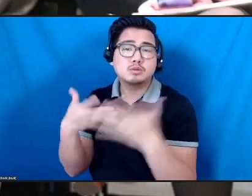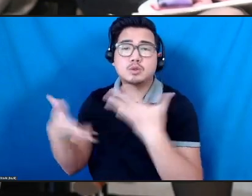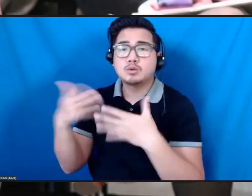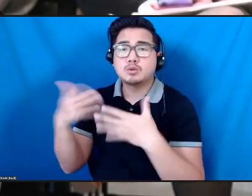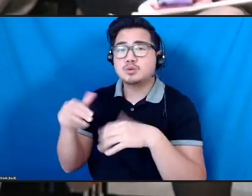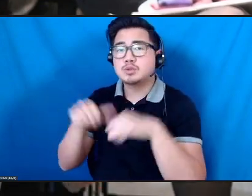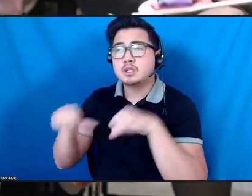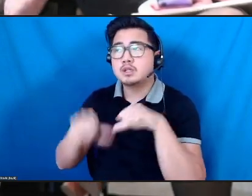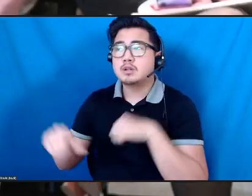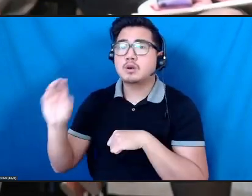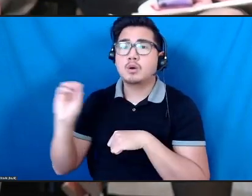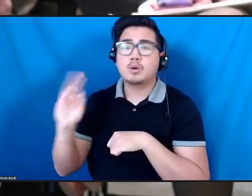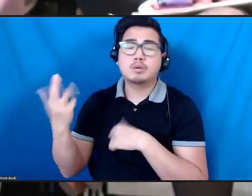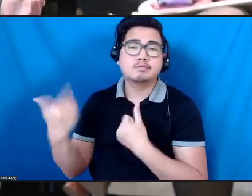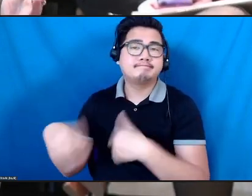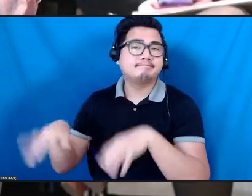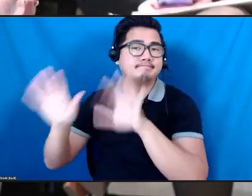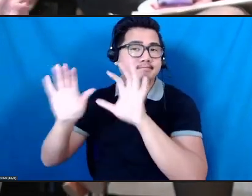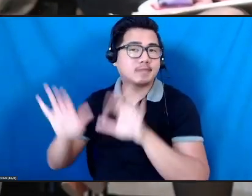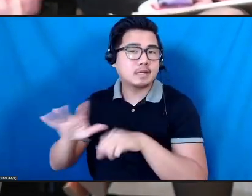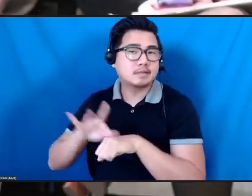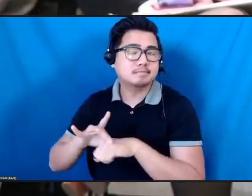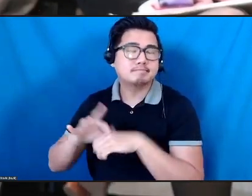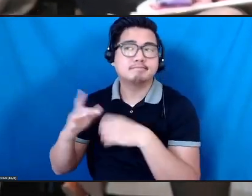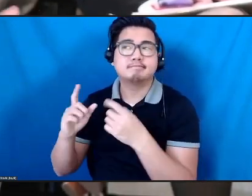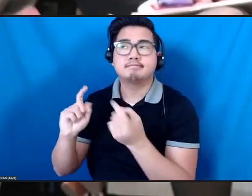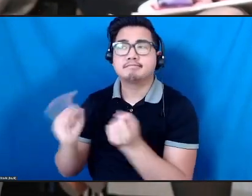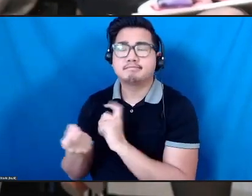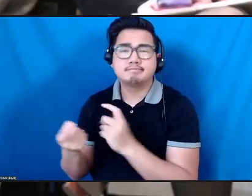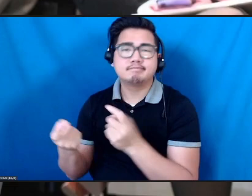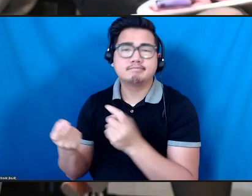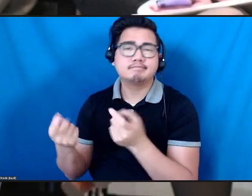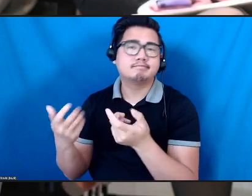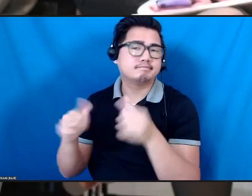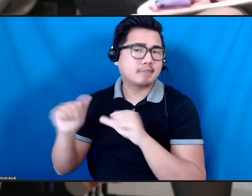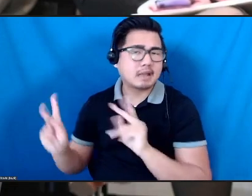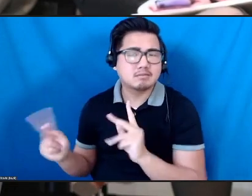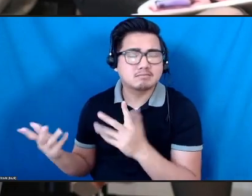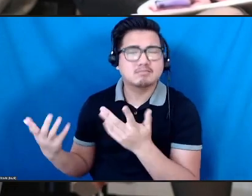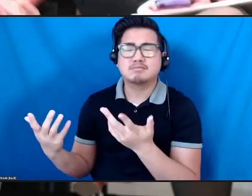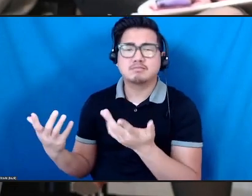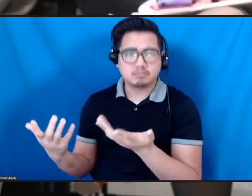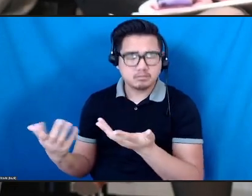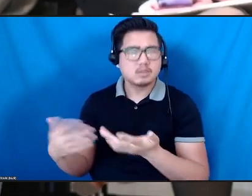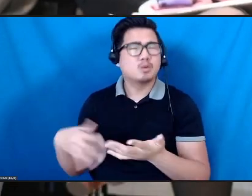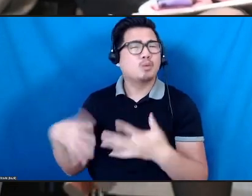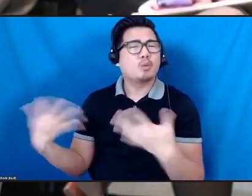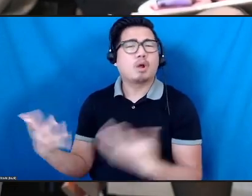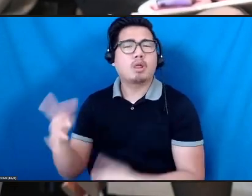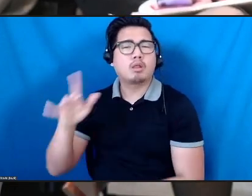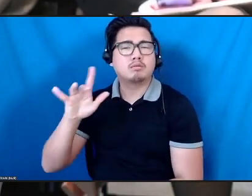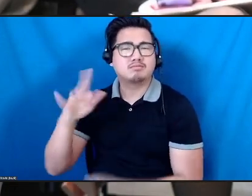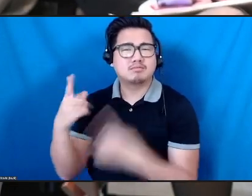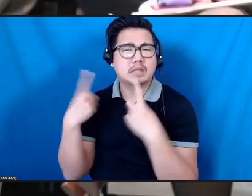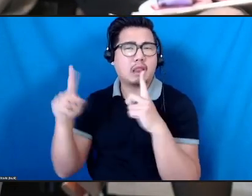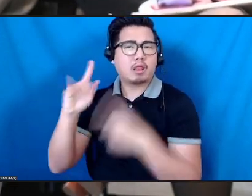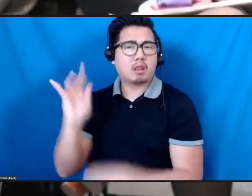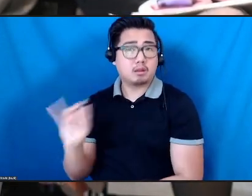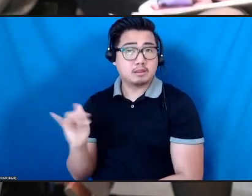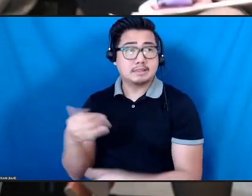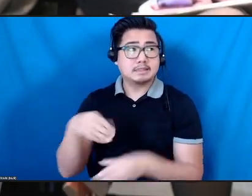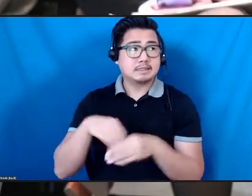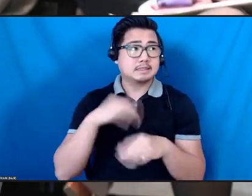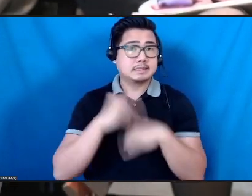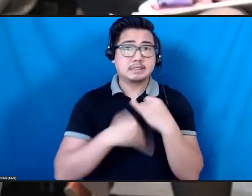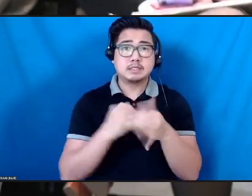climate scientists or others? And what does success look like in an international context where we're working across